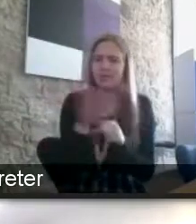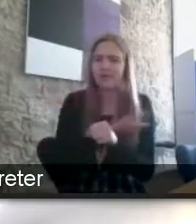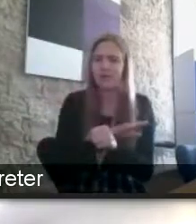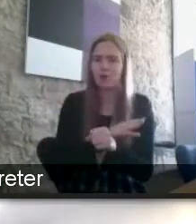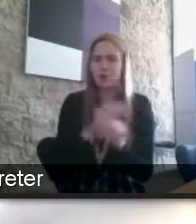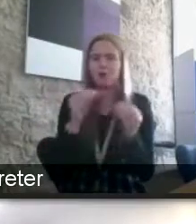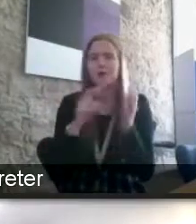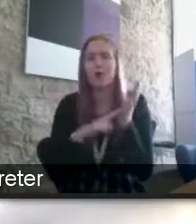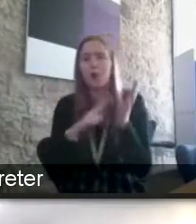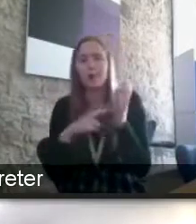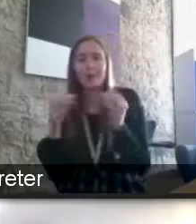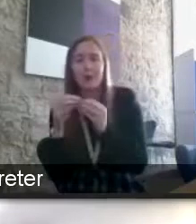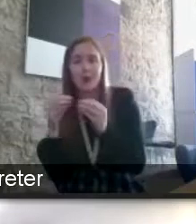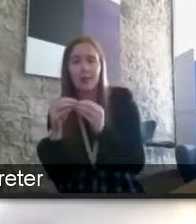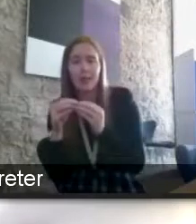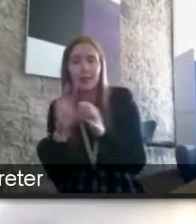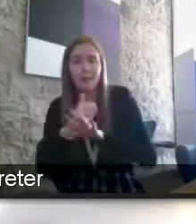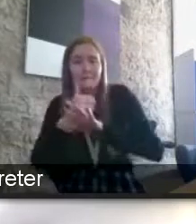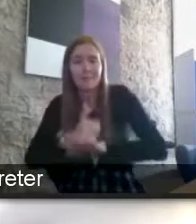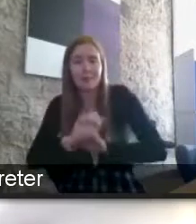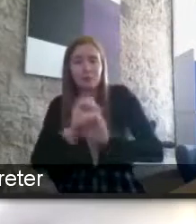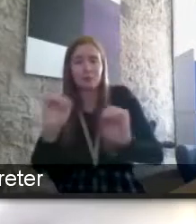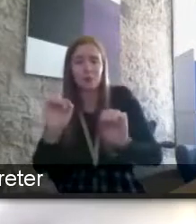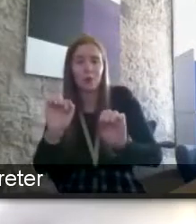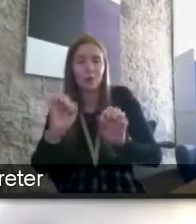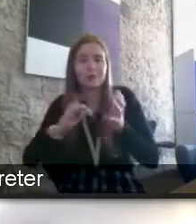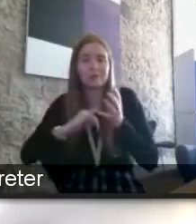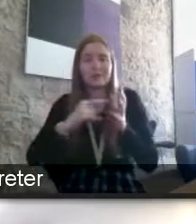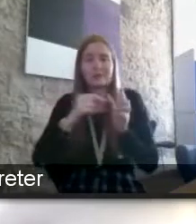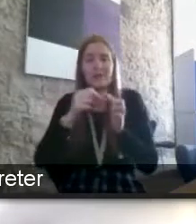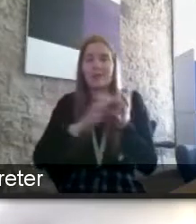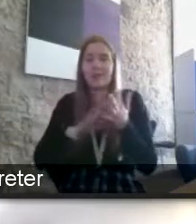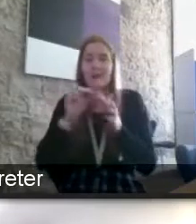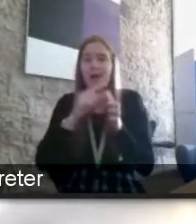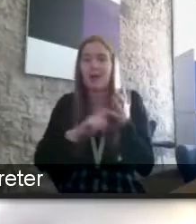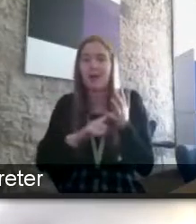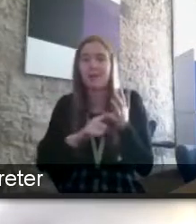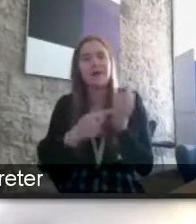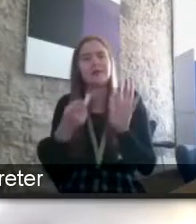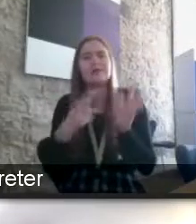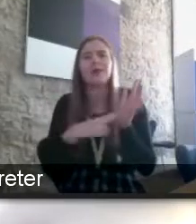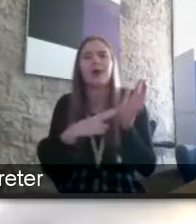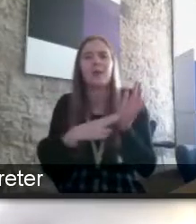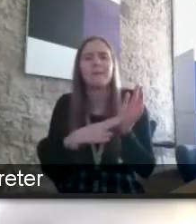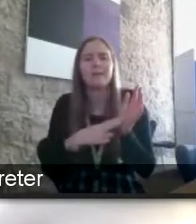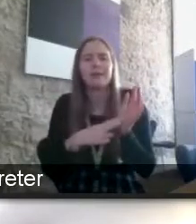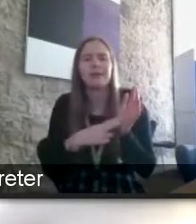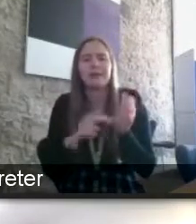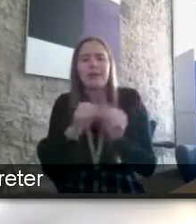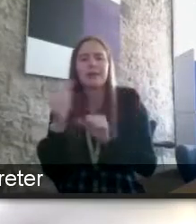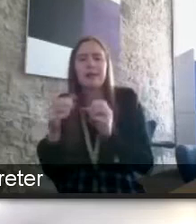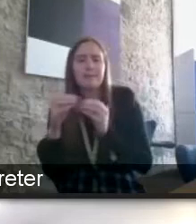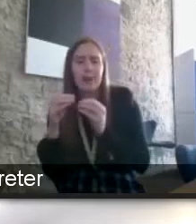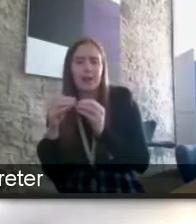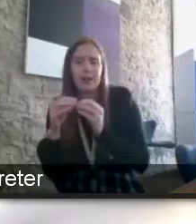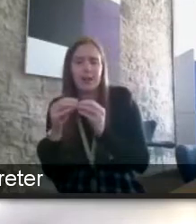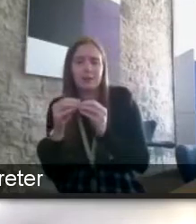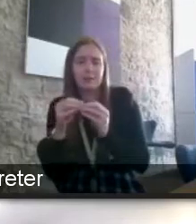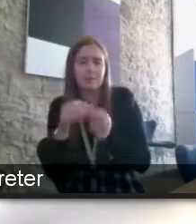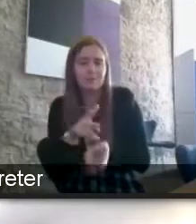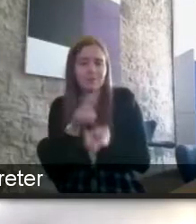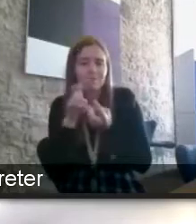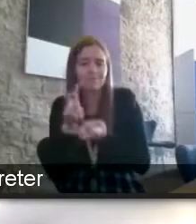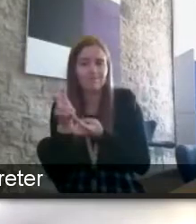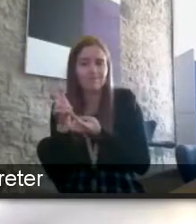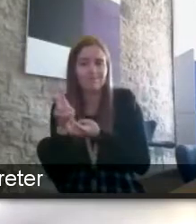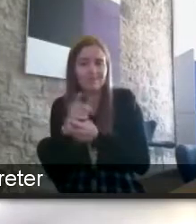bella i don't know if you're based on where you're in southbound feel free obviously to come in but naomi probably yourself then then bella is are you picking up this